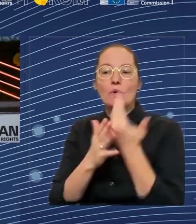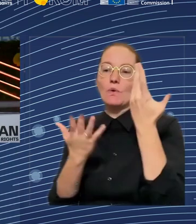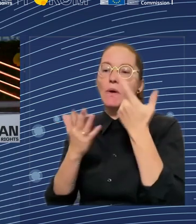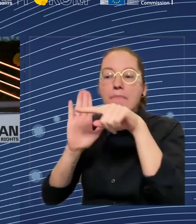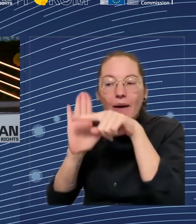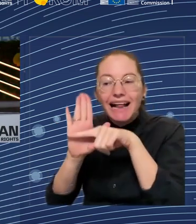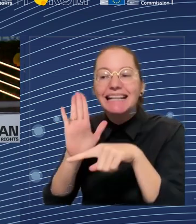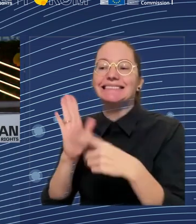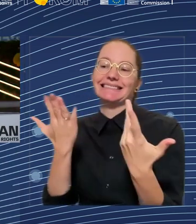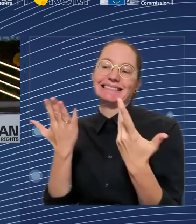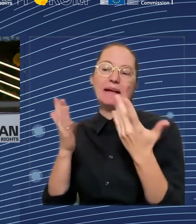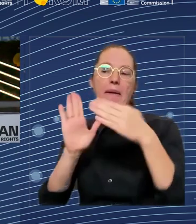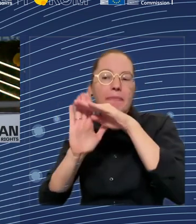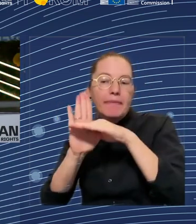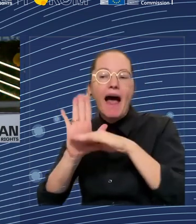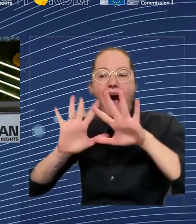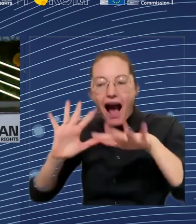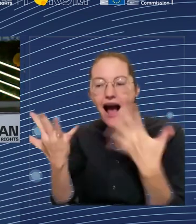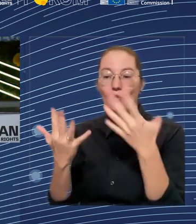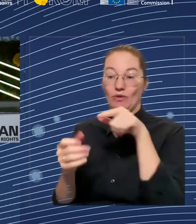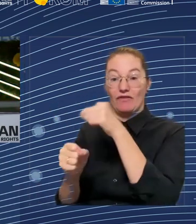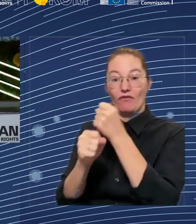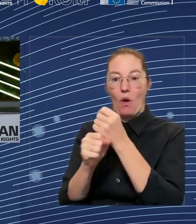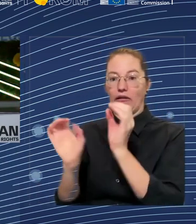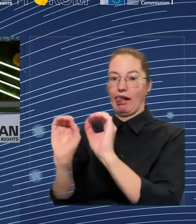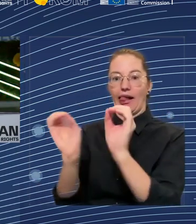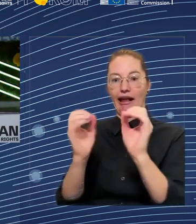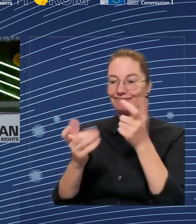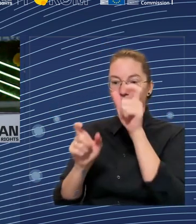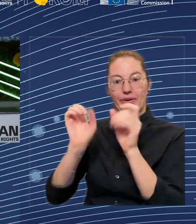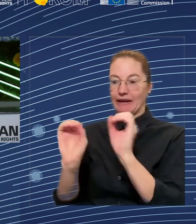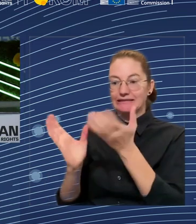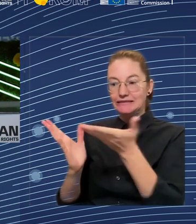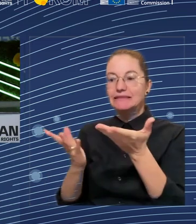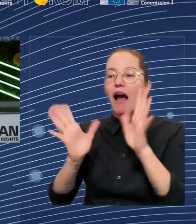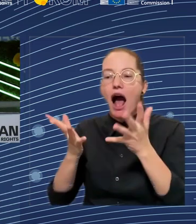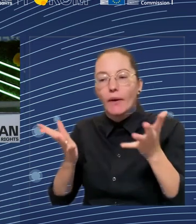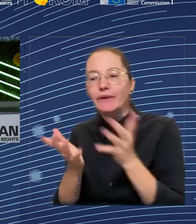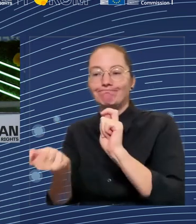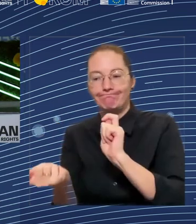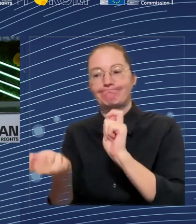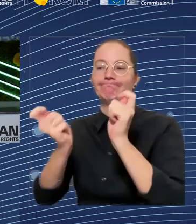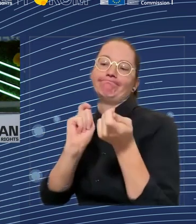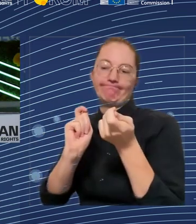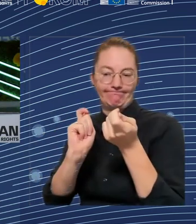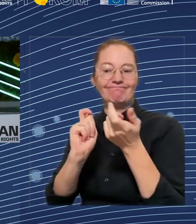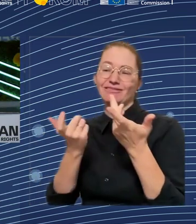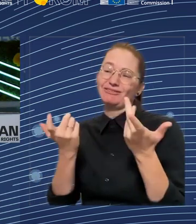unemployed, the youth, you have to address them in different ways to get them into